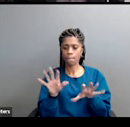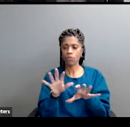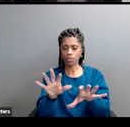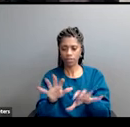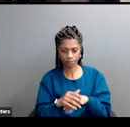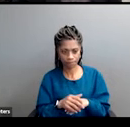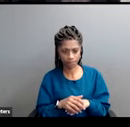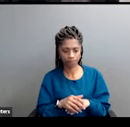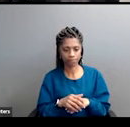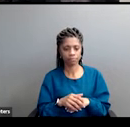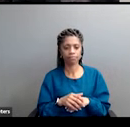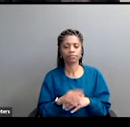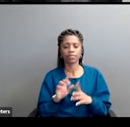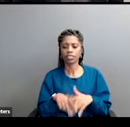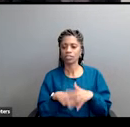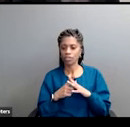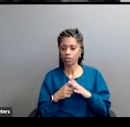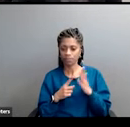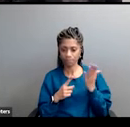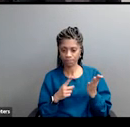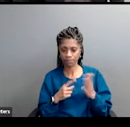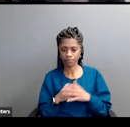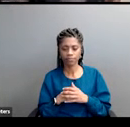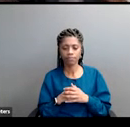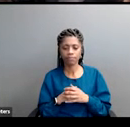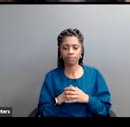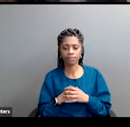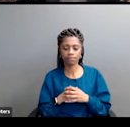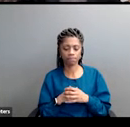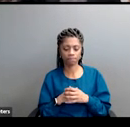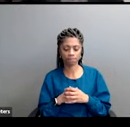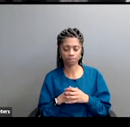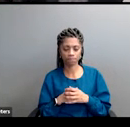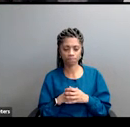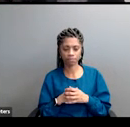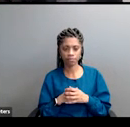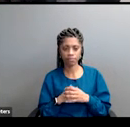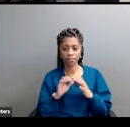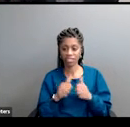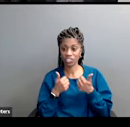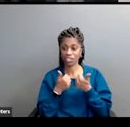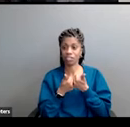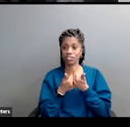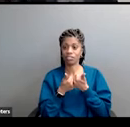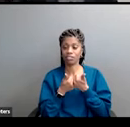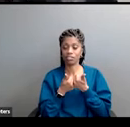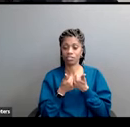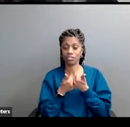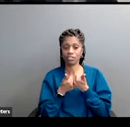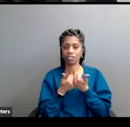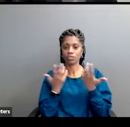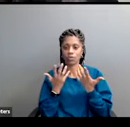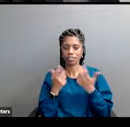here's the challenge um we're being demonized we're being purposefully divided